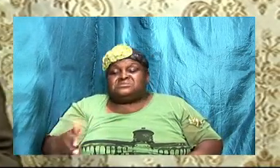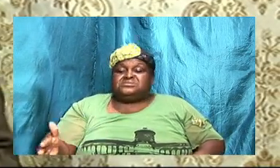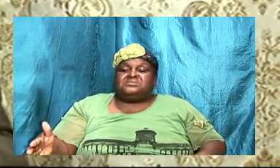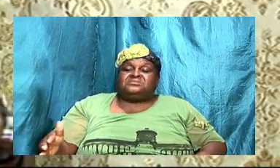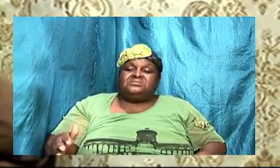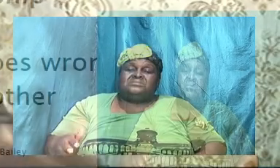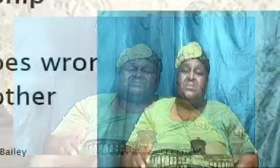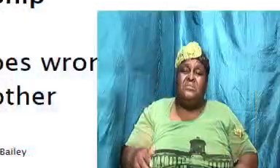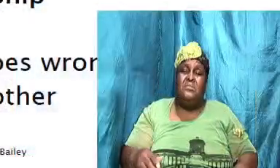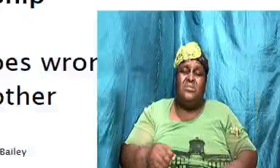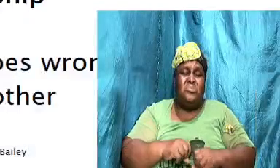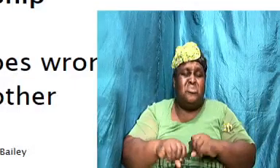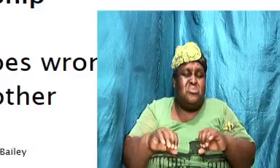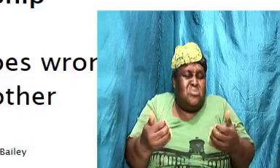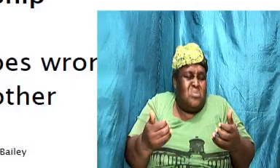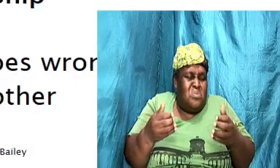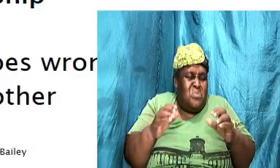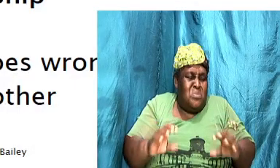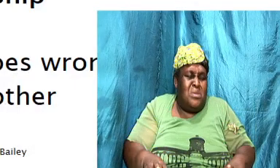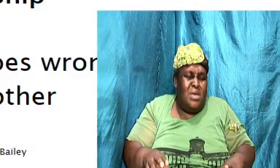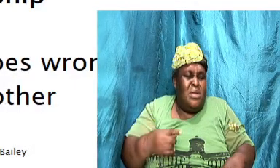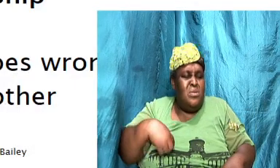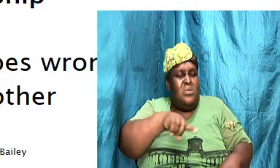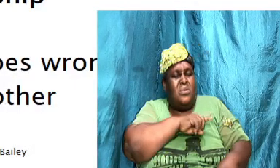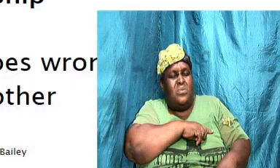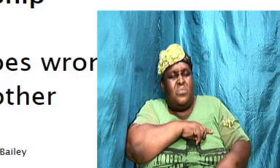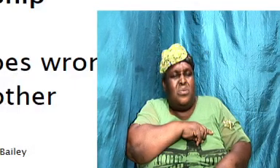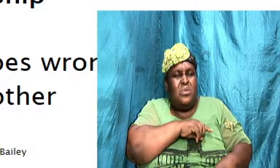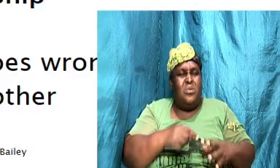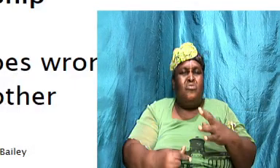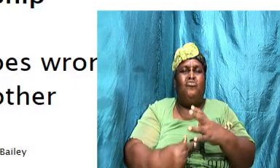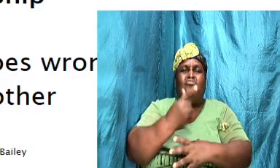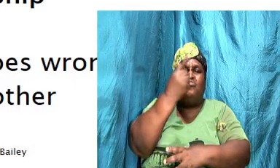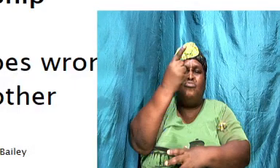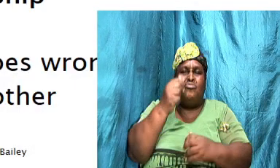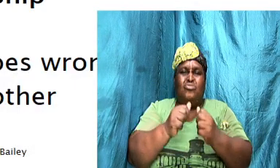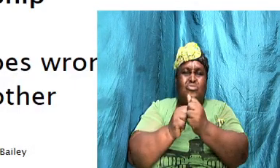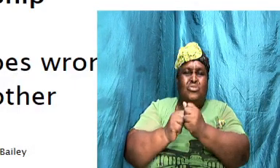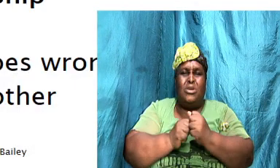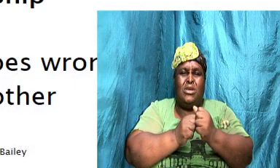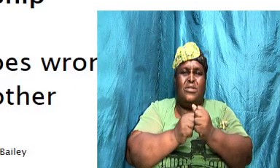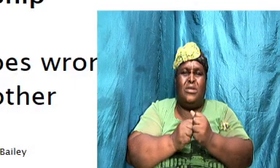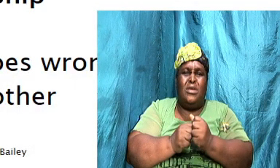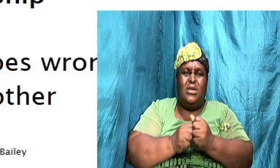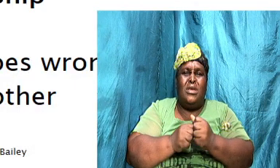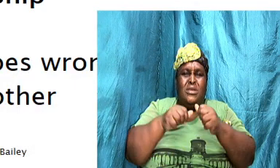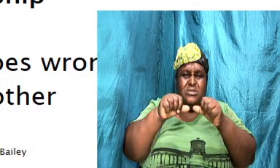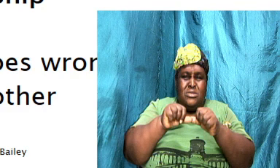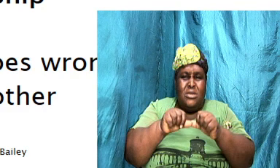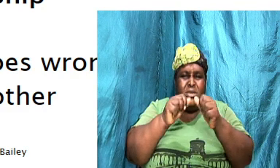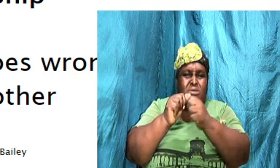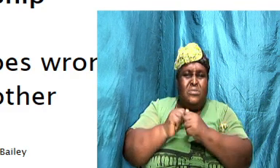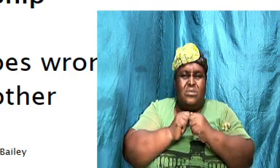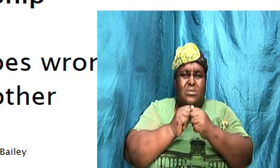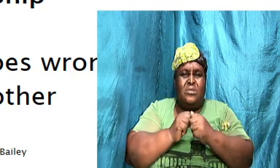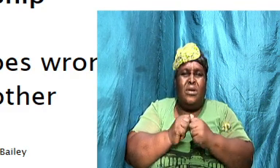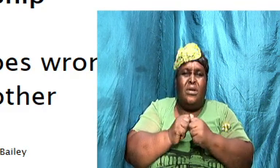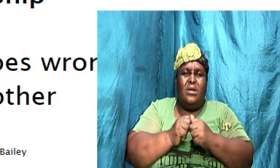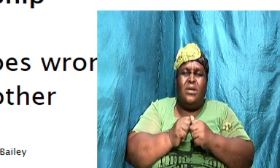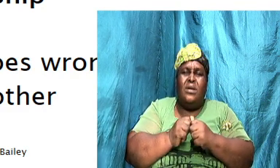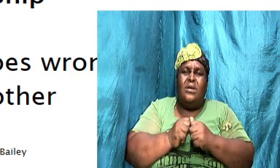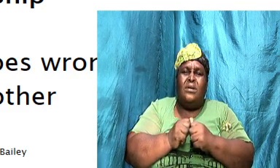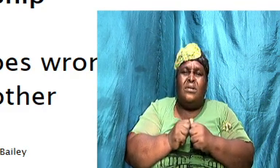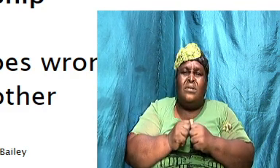we grow together stay together you have got to work on your relationship coming